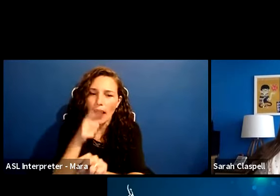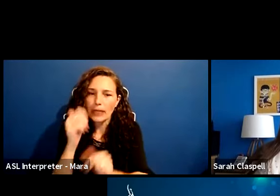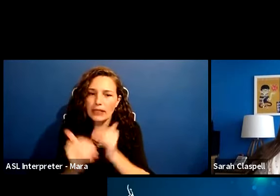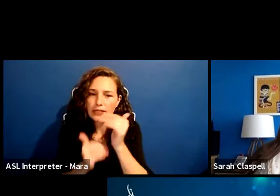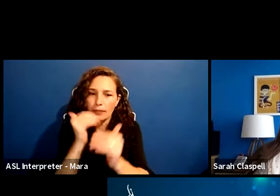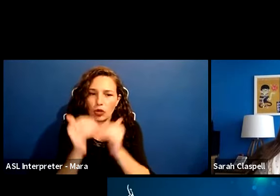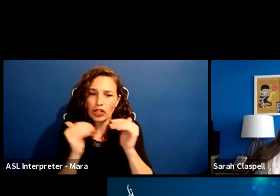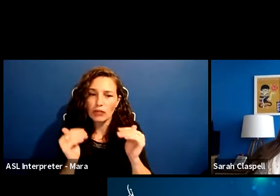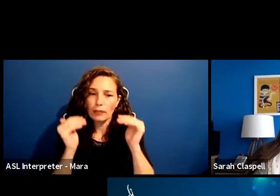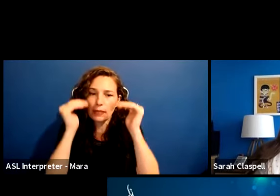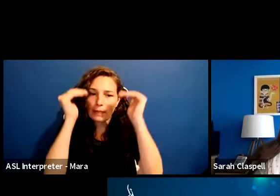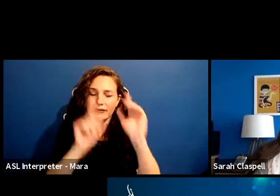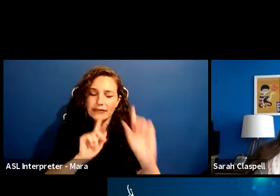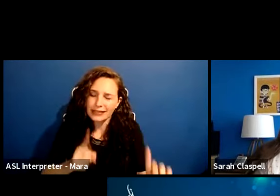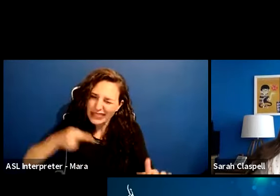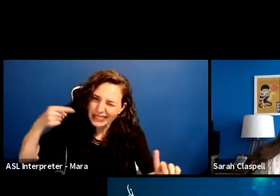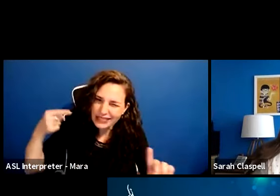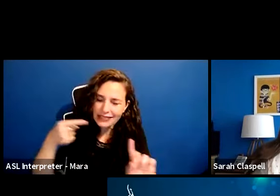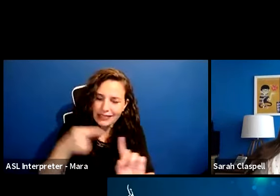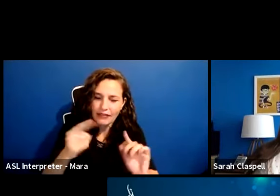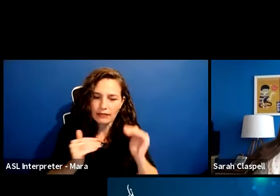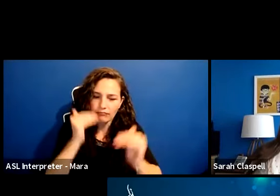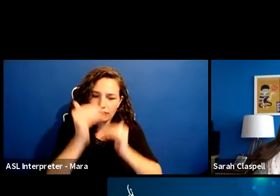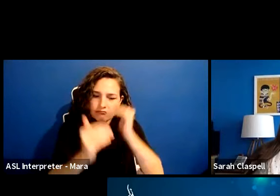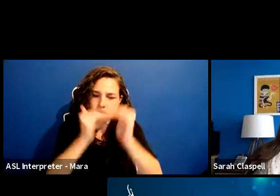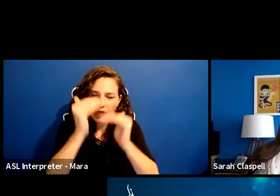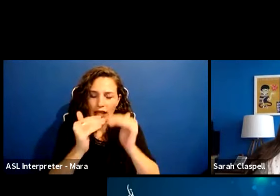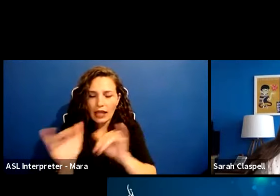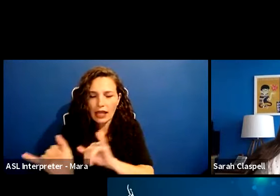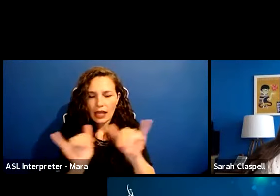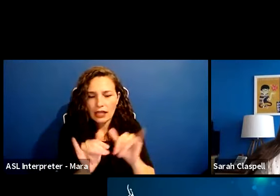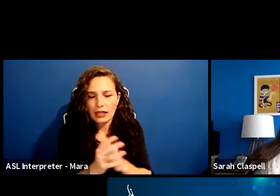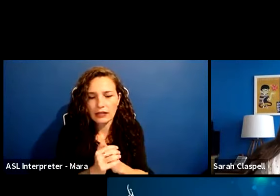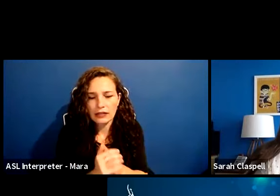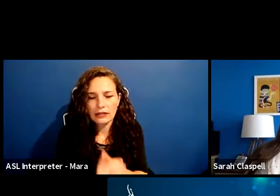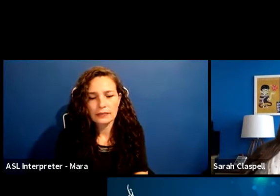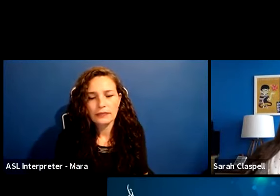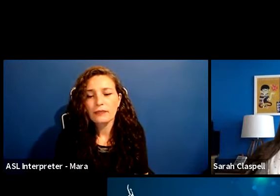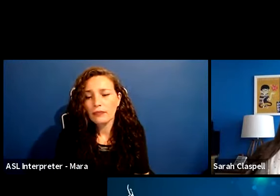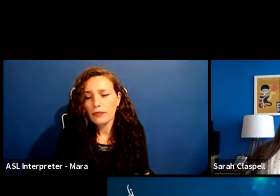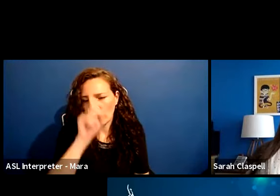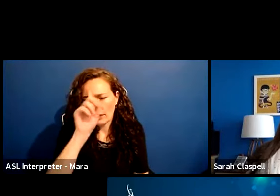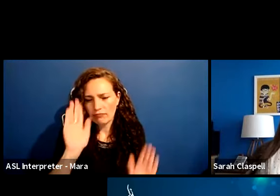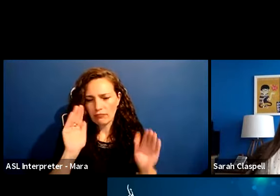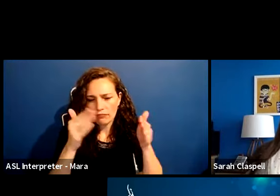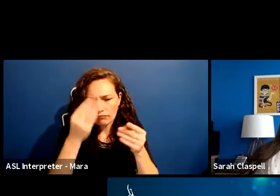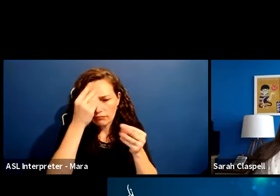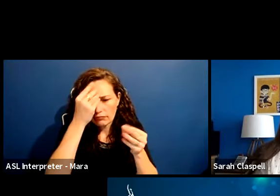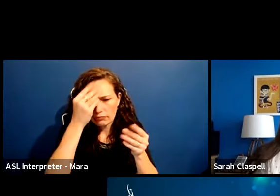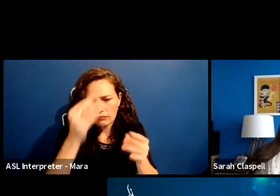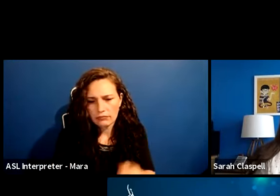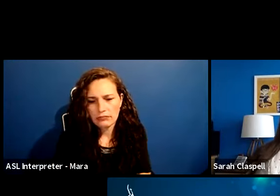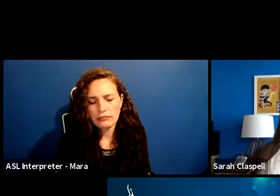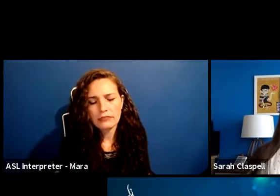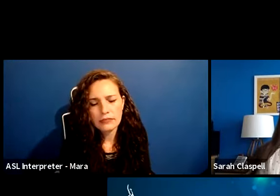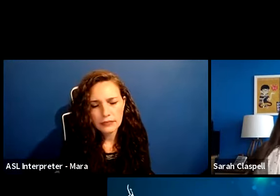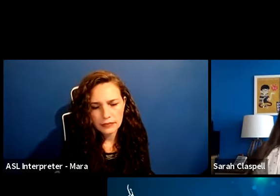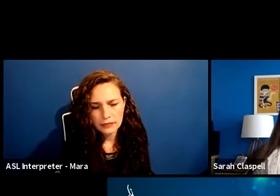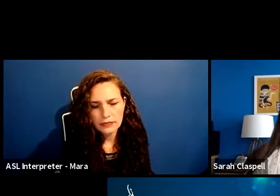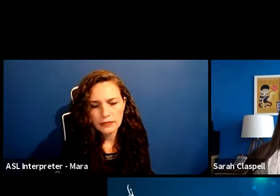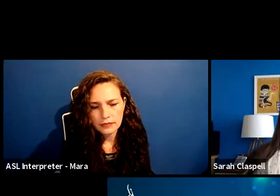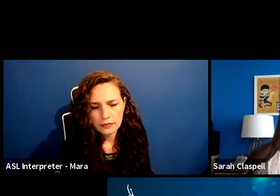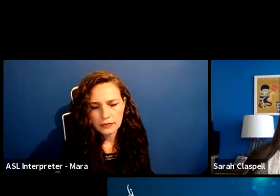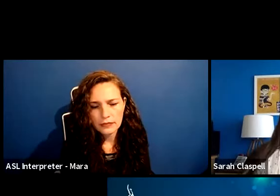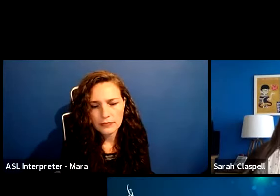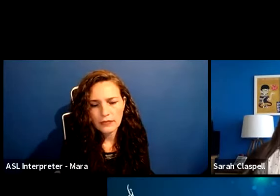school is very specific and, uh, really well, um, thought through. And that's not complimenting me. This came from before my